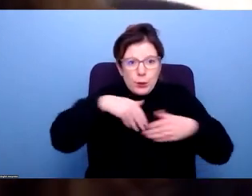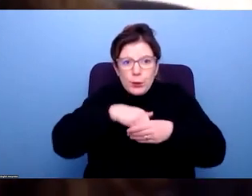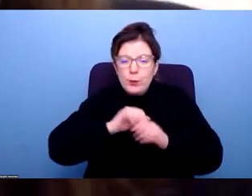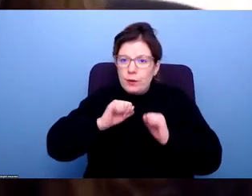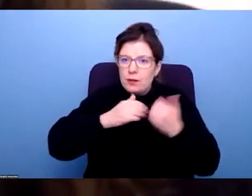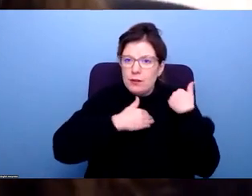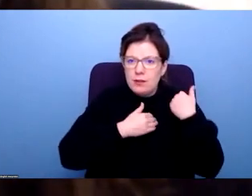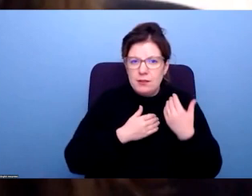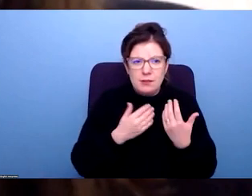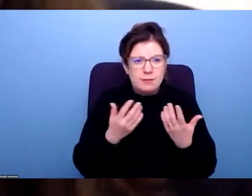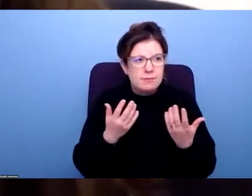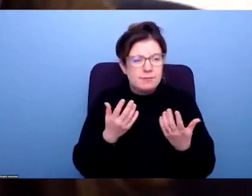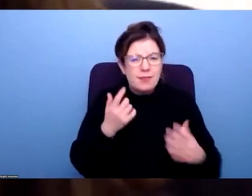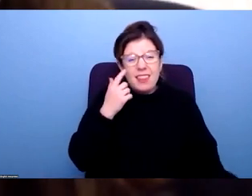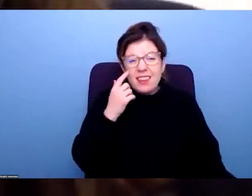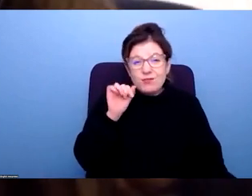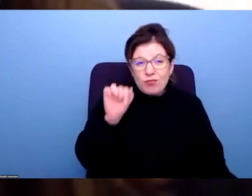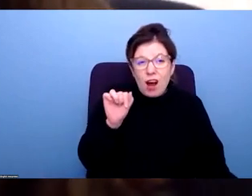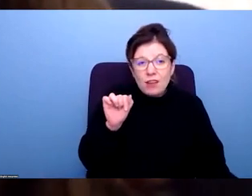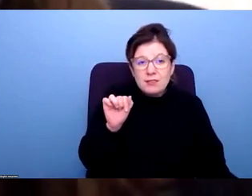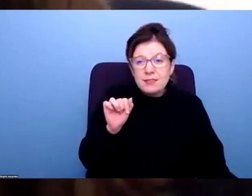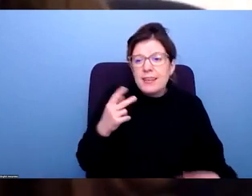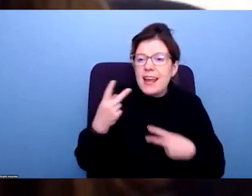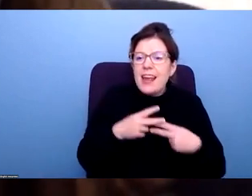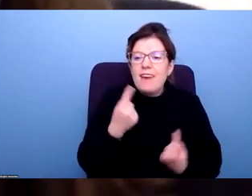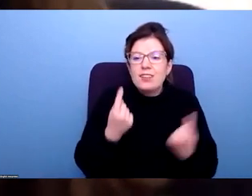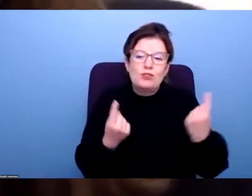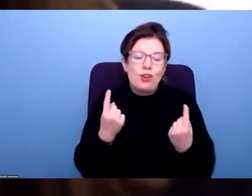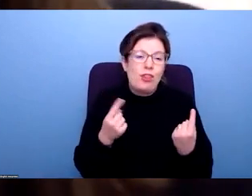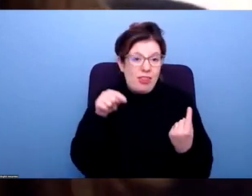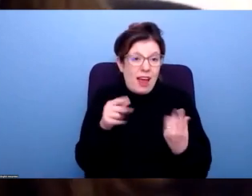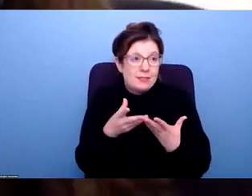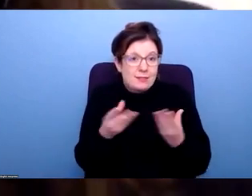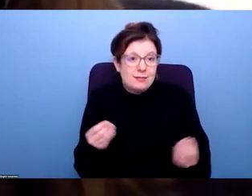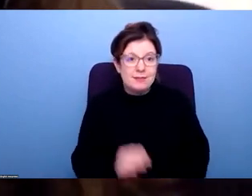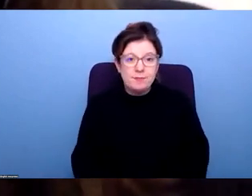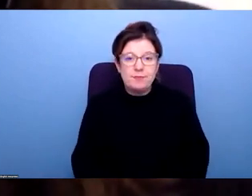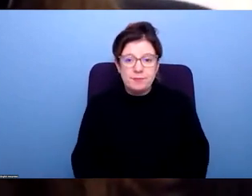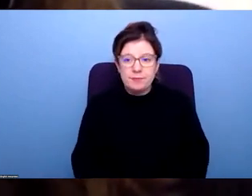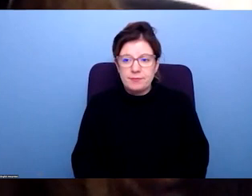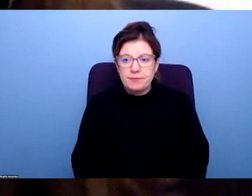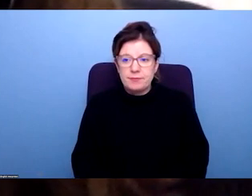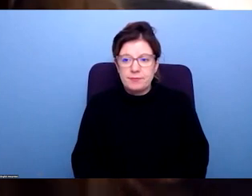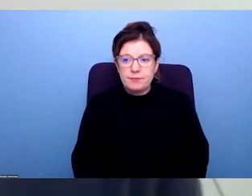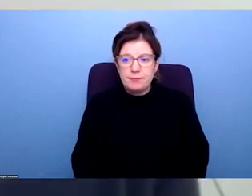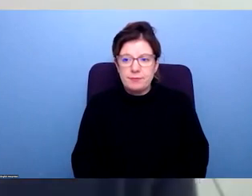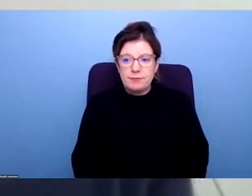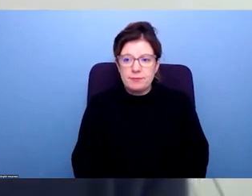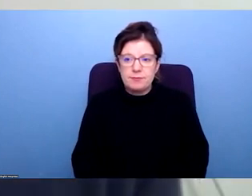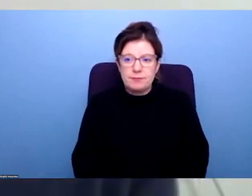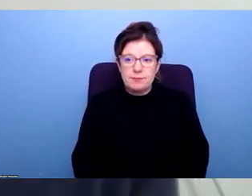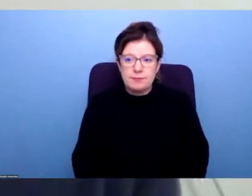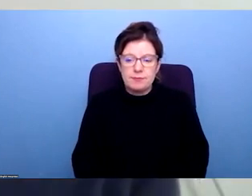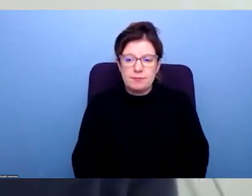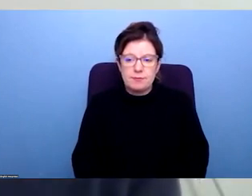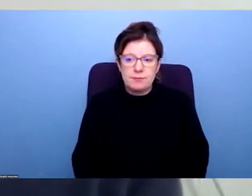think we sort of lost that sense of, like you said, looking out for one another, which definitely needs to, you know, be improved. Thanks, Chloe. And